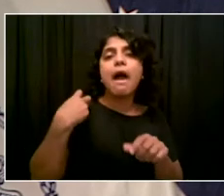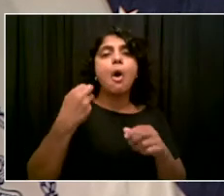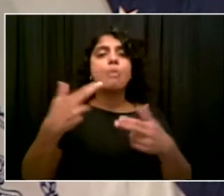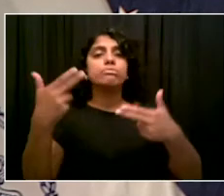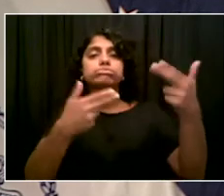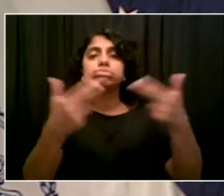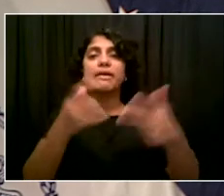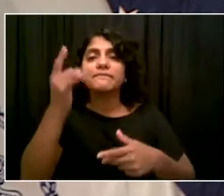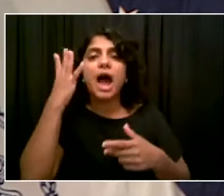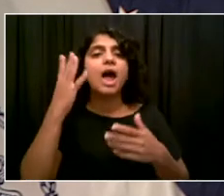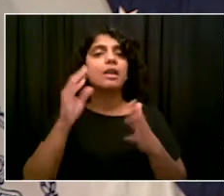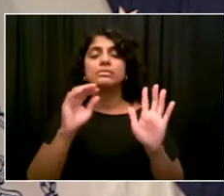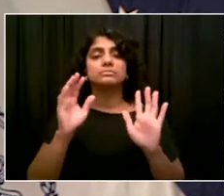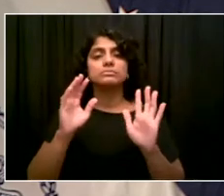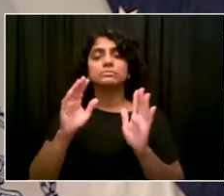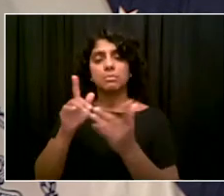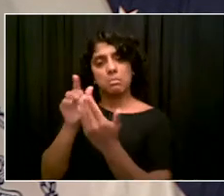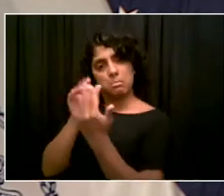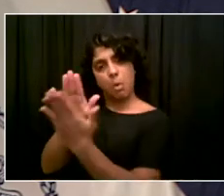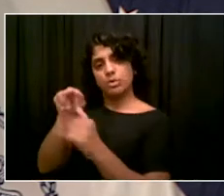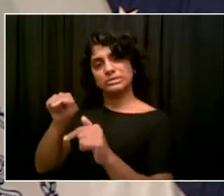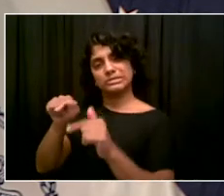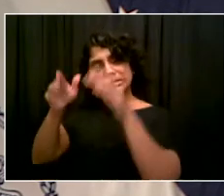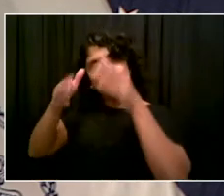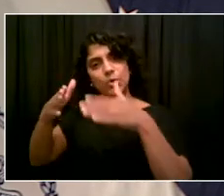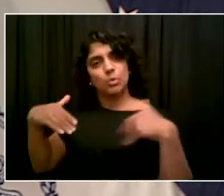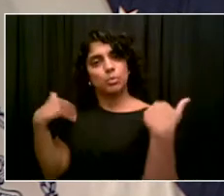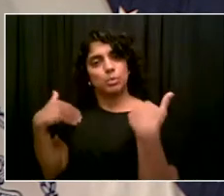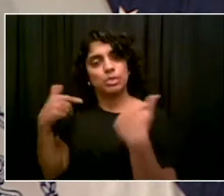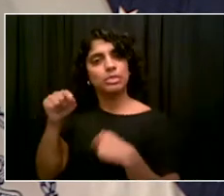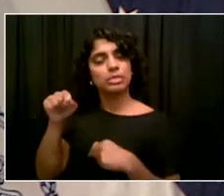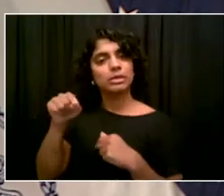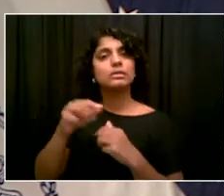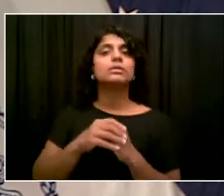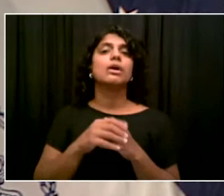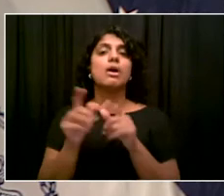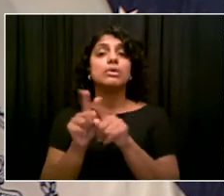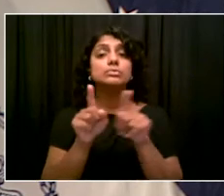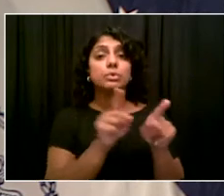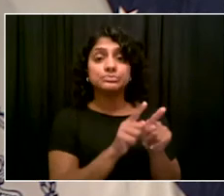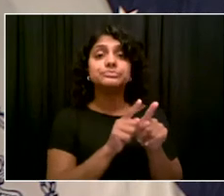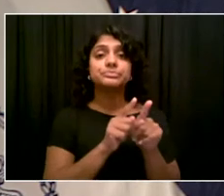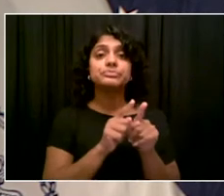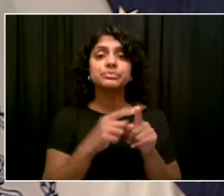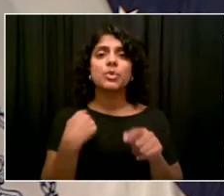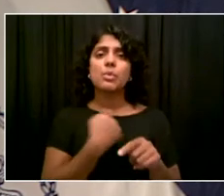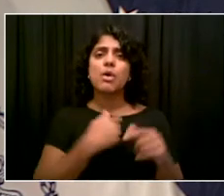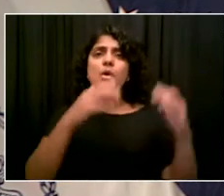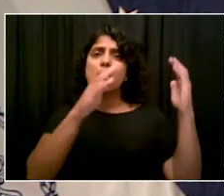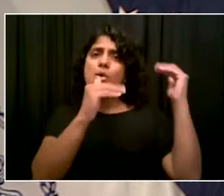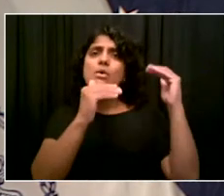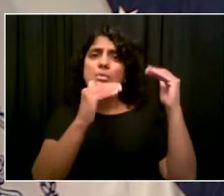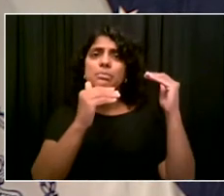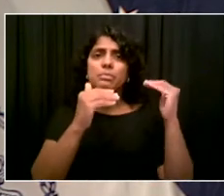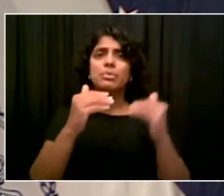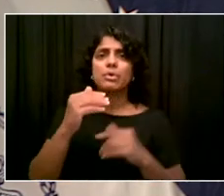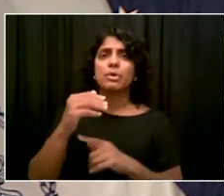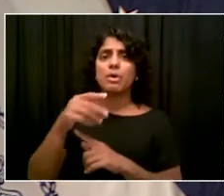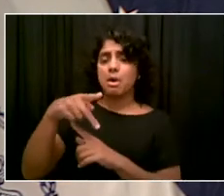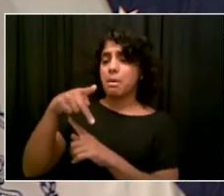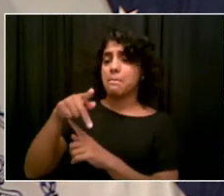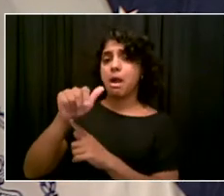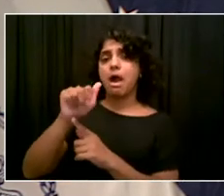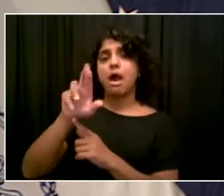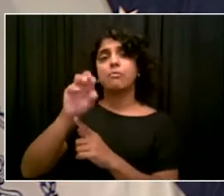our laws. We really want to see this parole bill passed soon by the Senate so we can help make sure that folks who are coming out